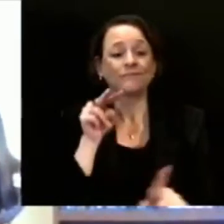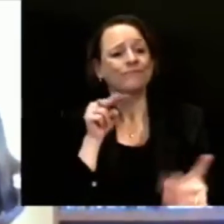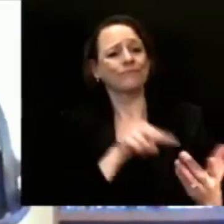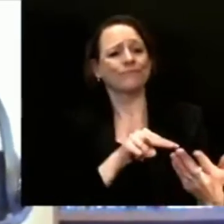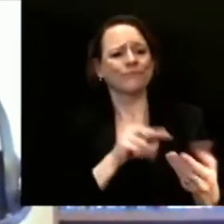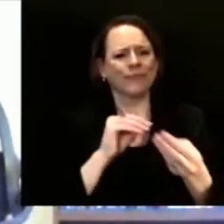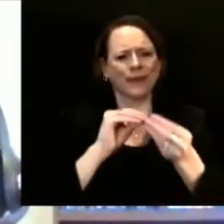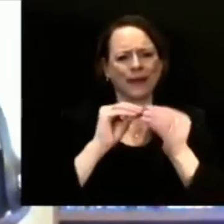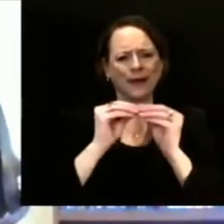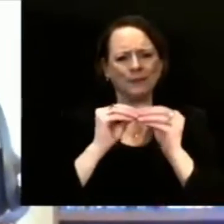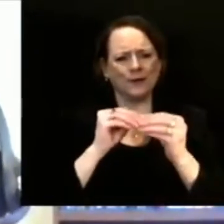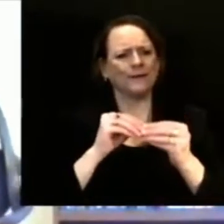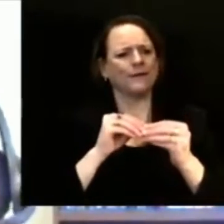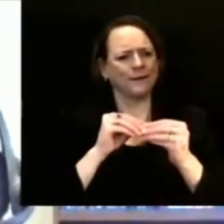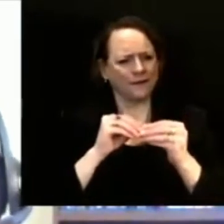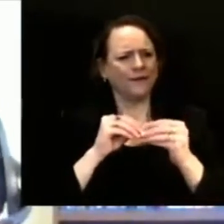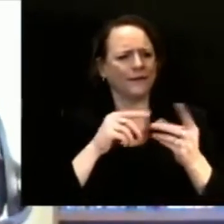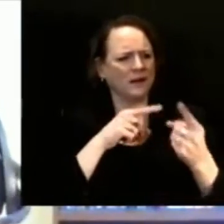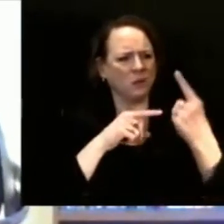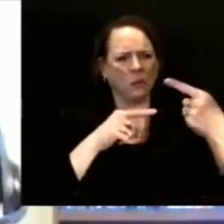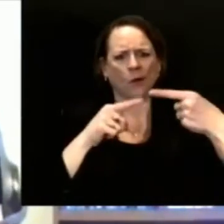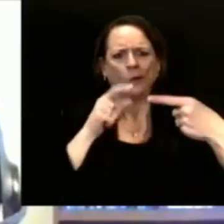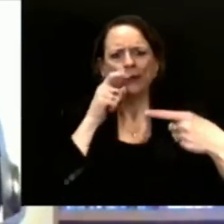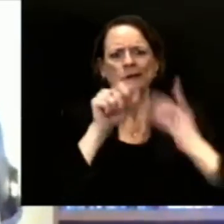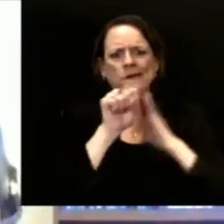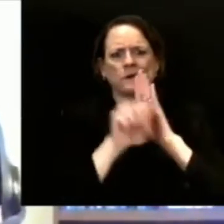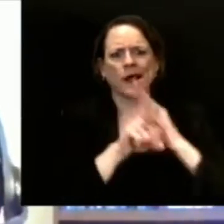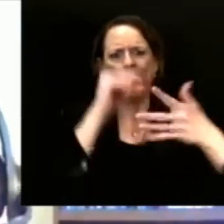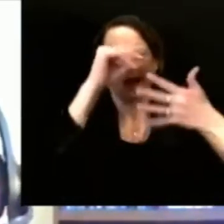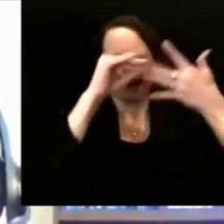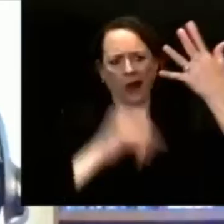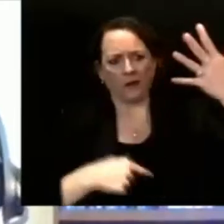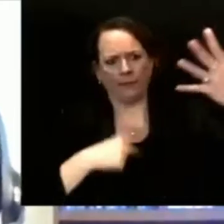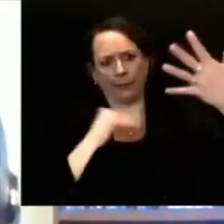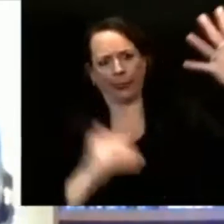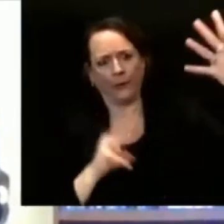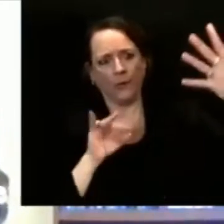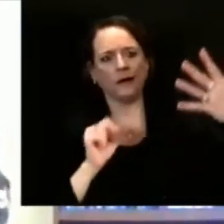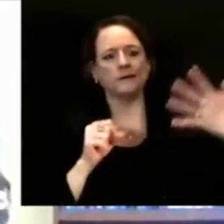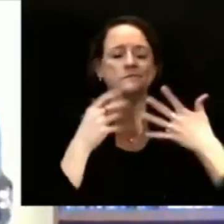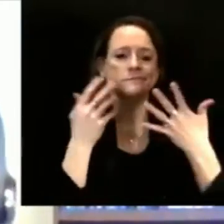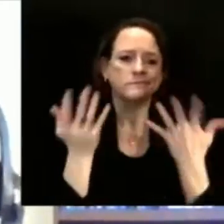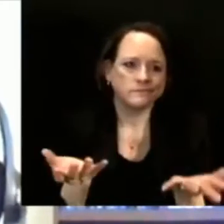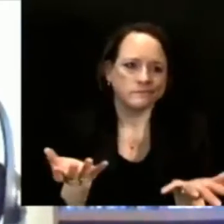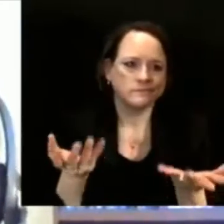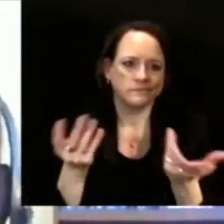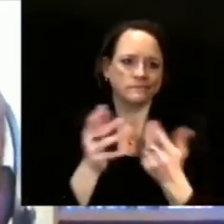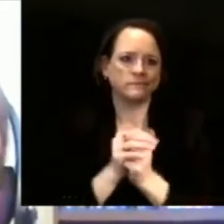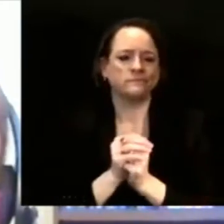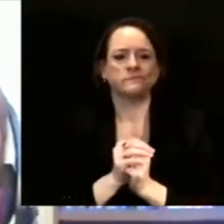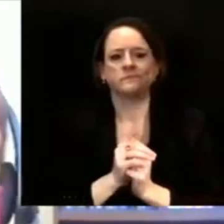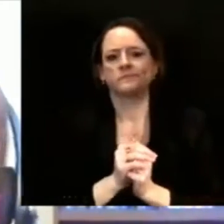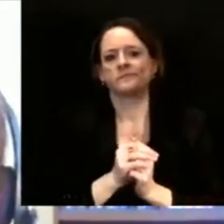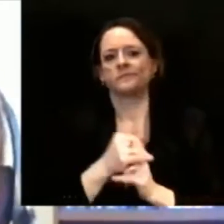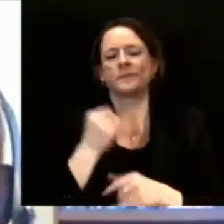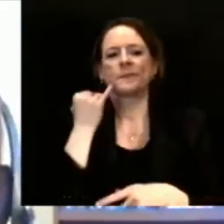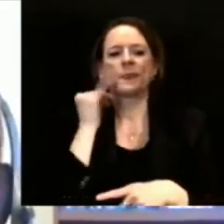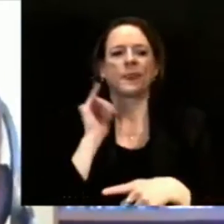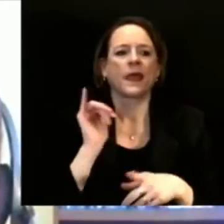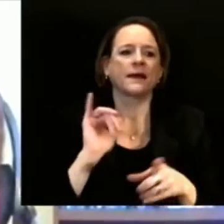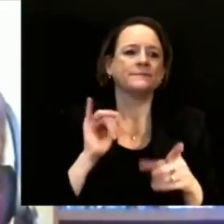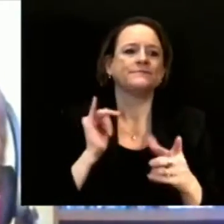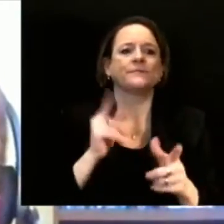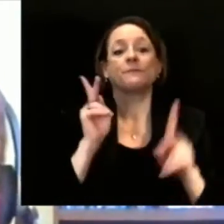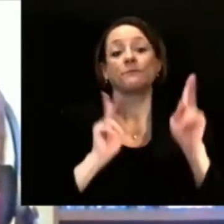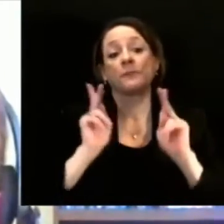of a pack of runners, you may all still be finishing the race at the same pace, but those at the back will